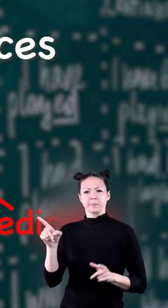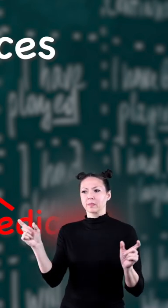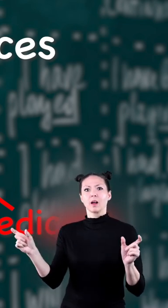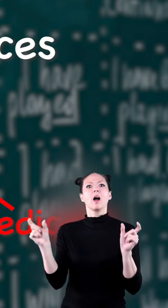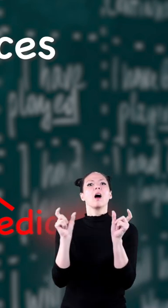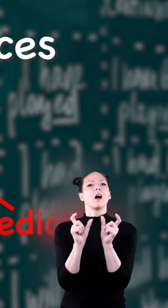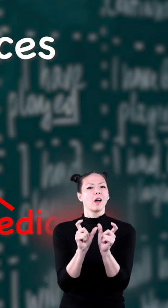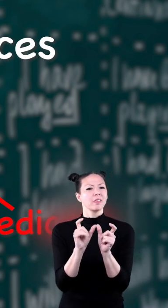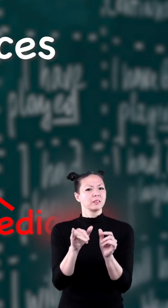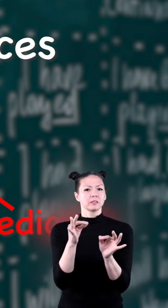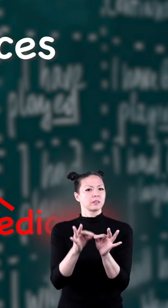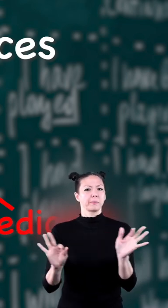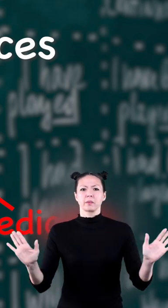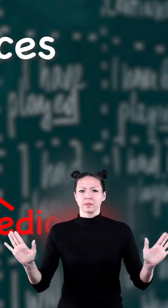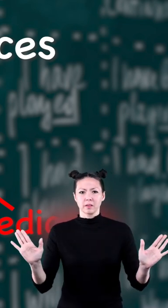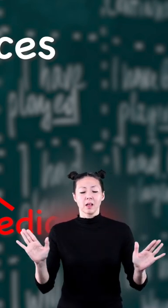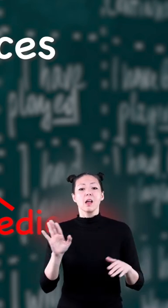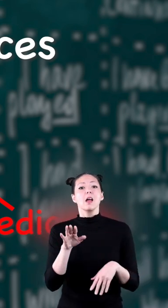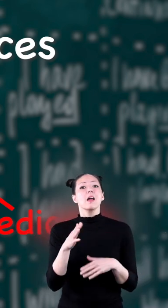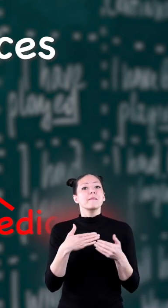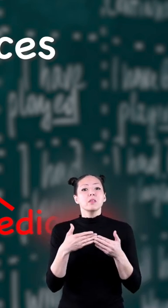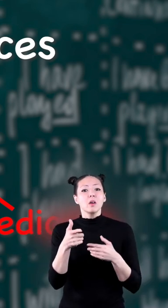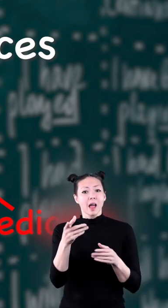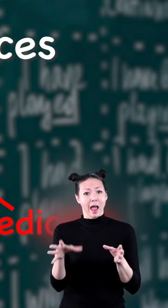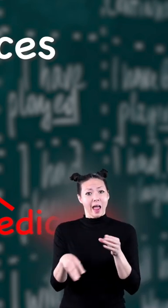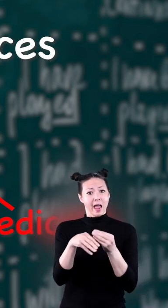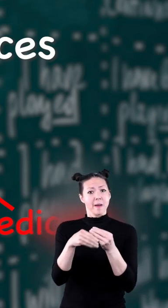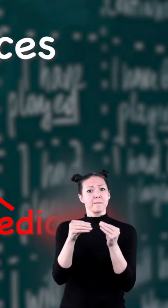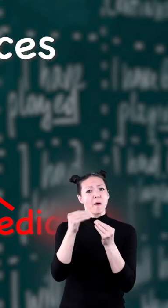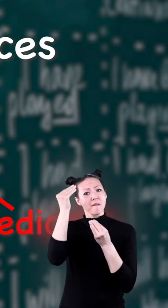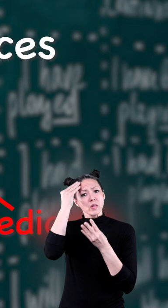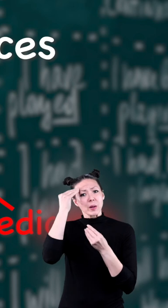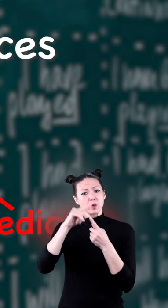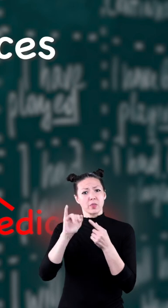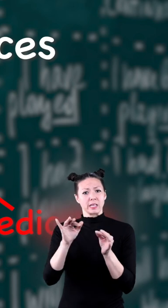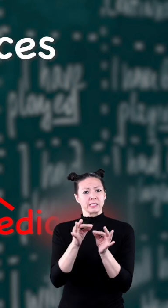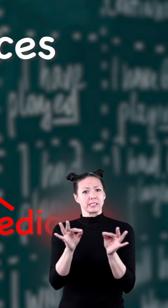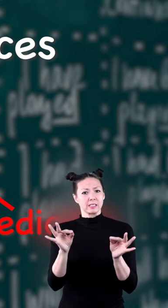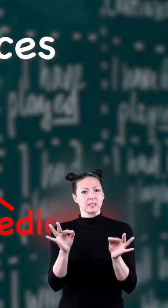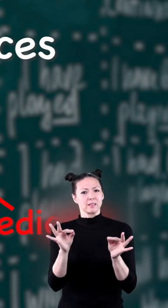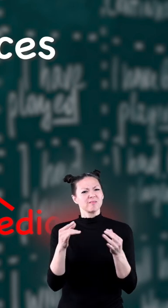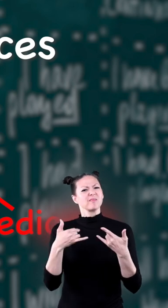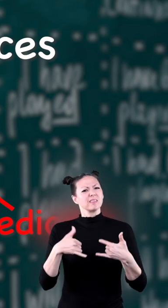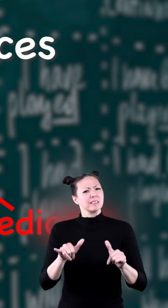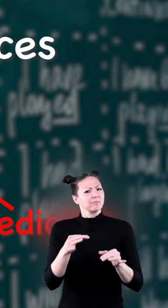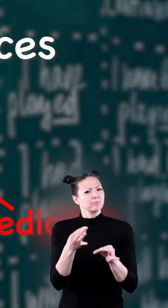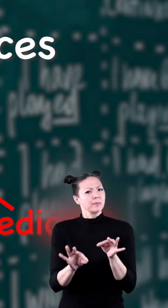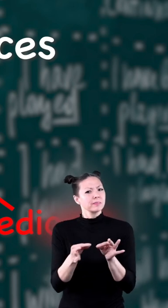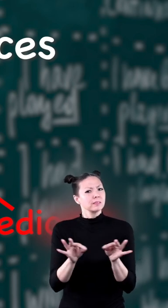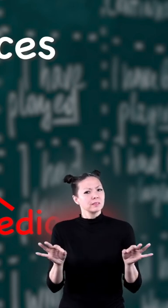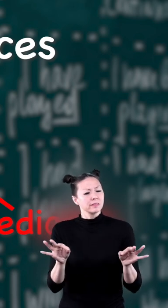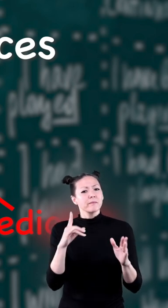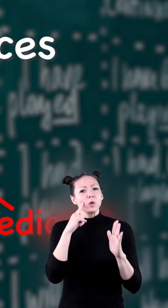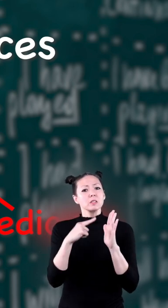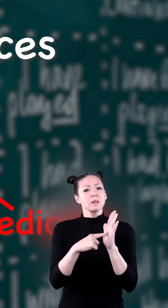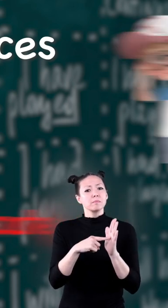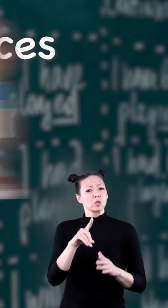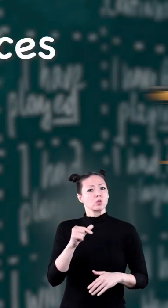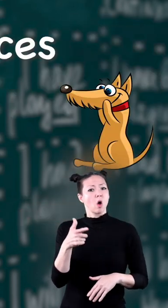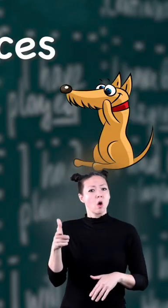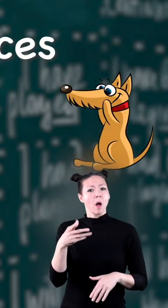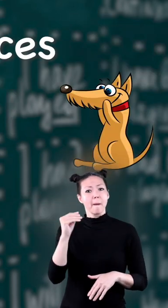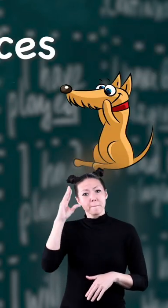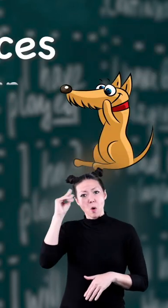verb it's that simple but even if we add more information to the sentence it's still a simple sentence for